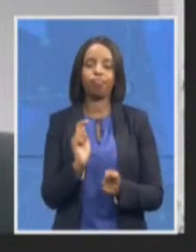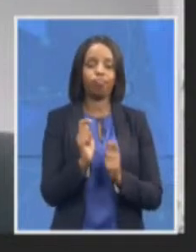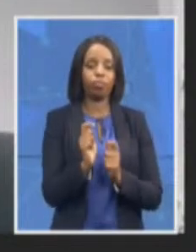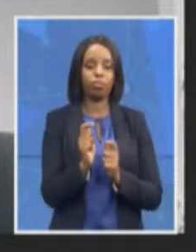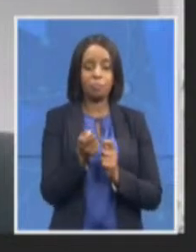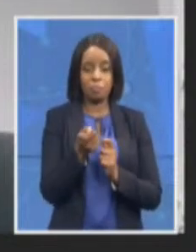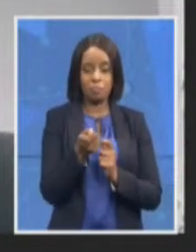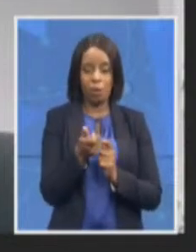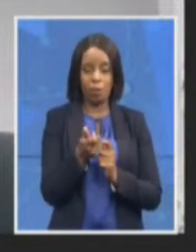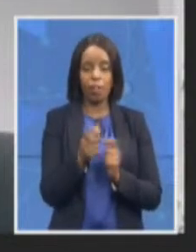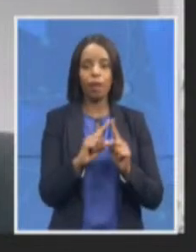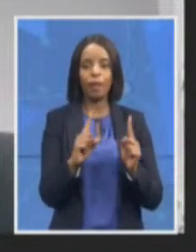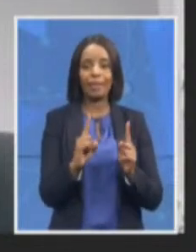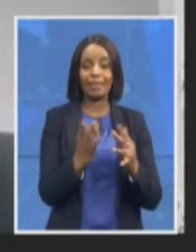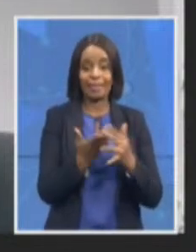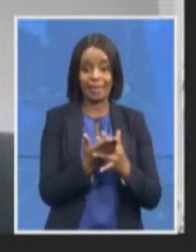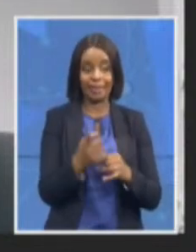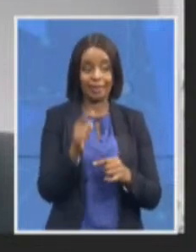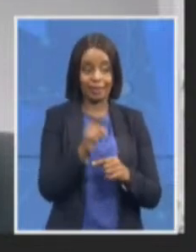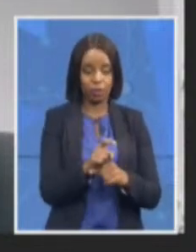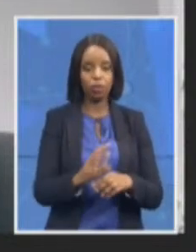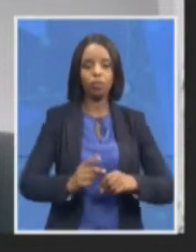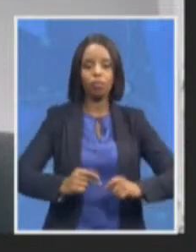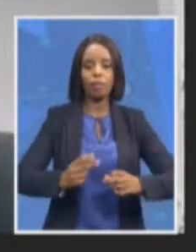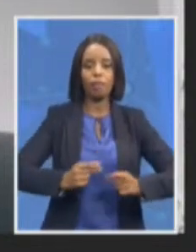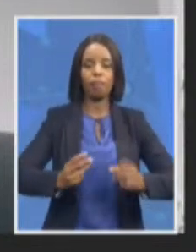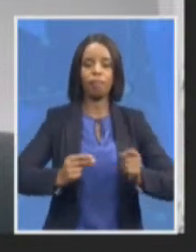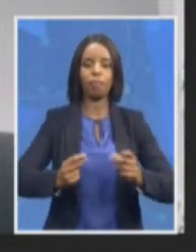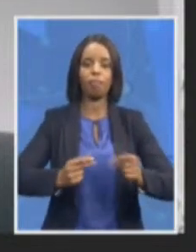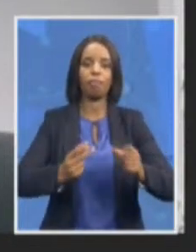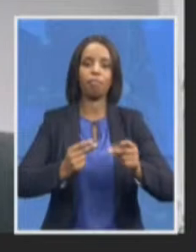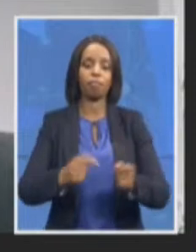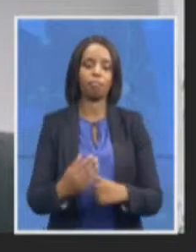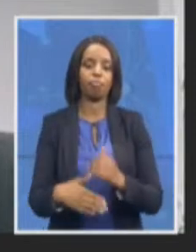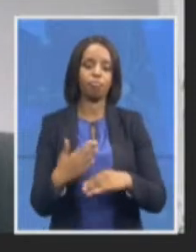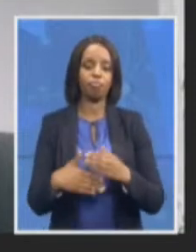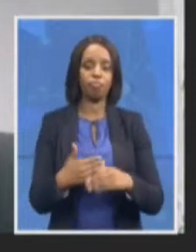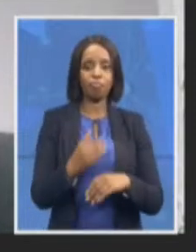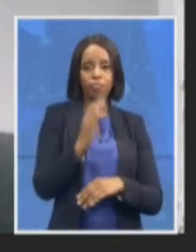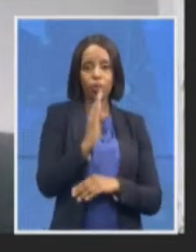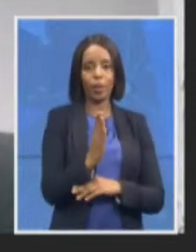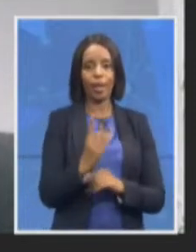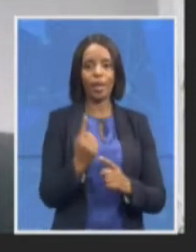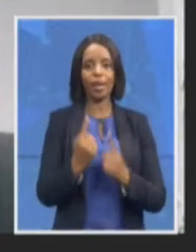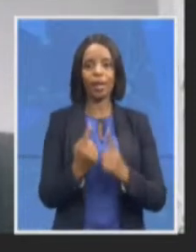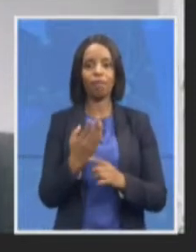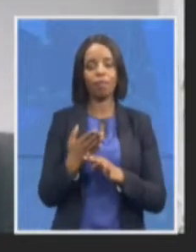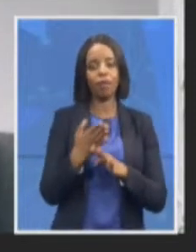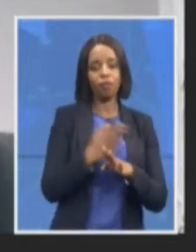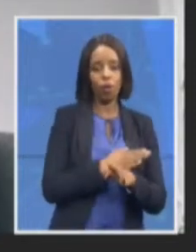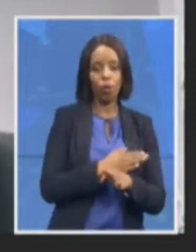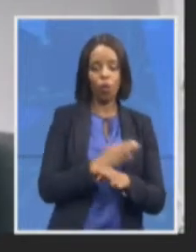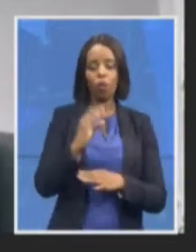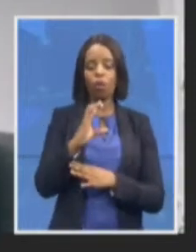brought brought quicker sooner even hopefully before advocate Kronia leaves that will be great